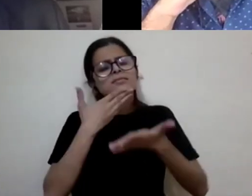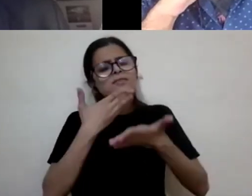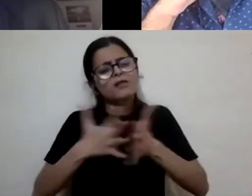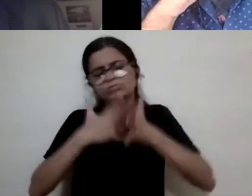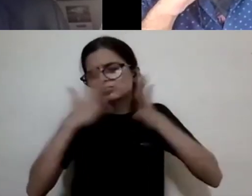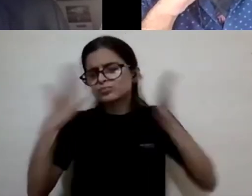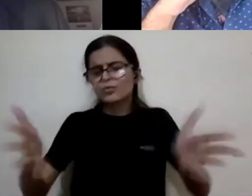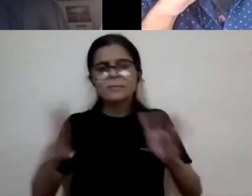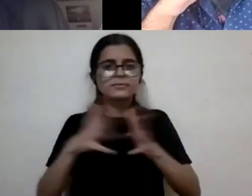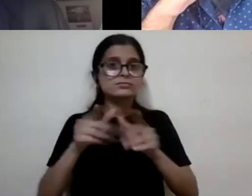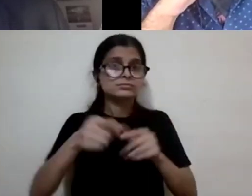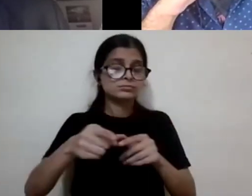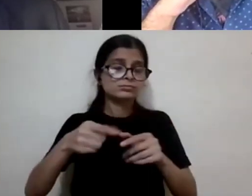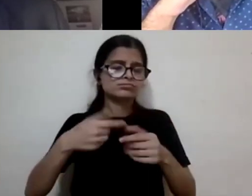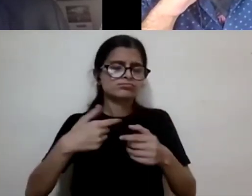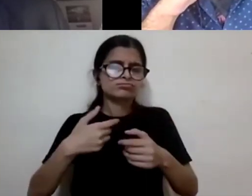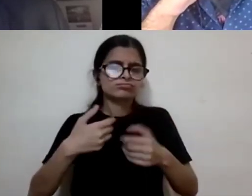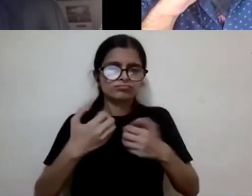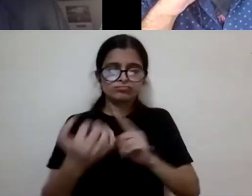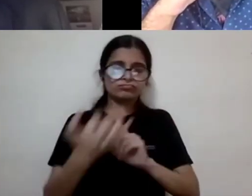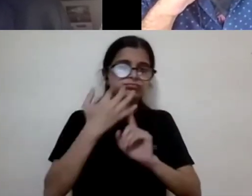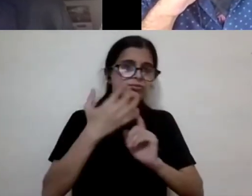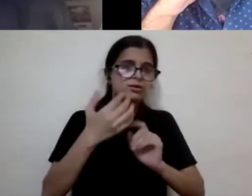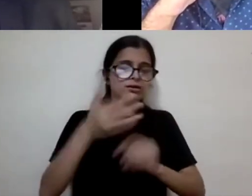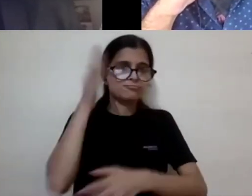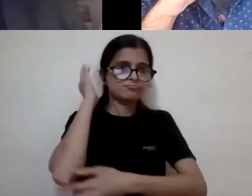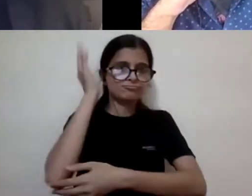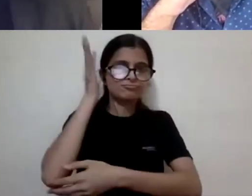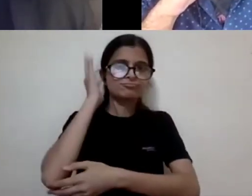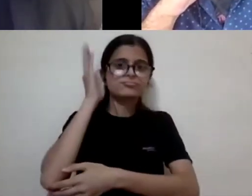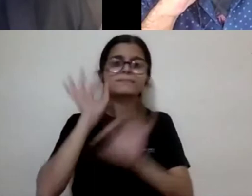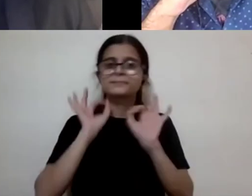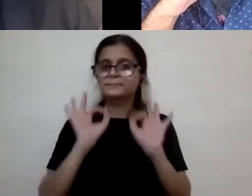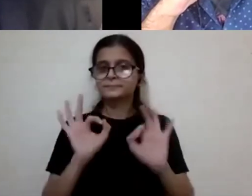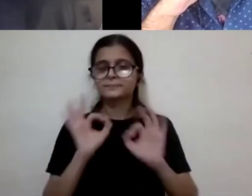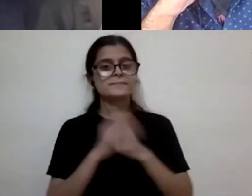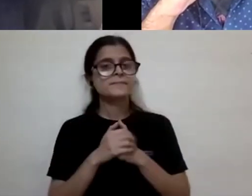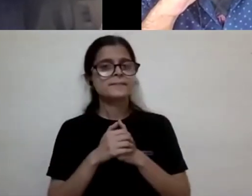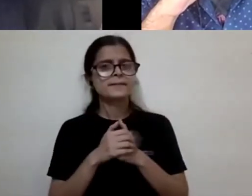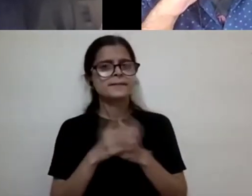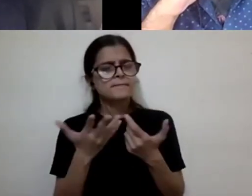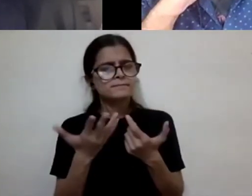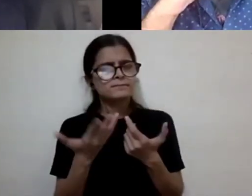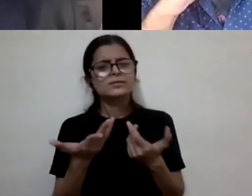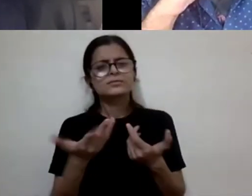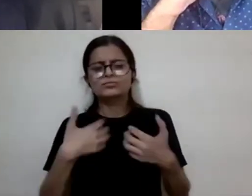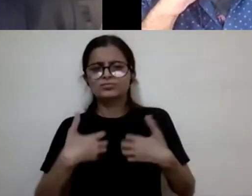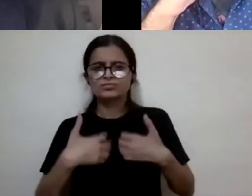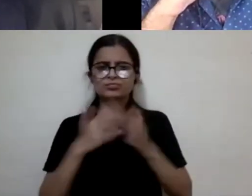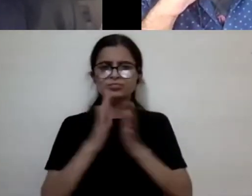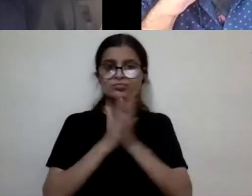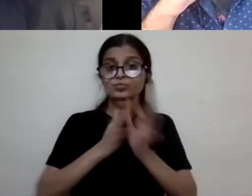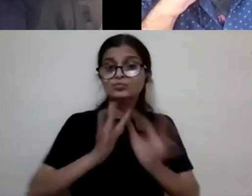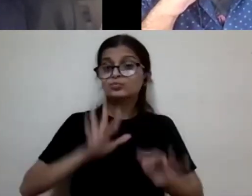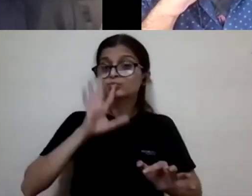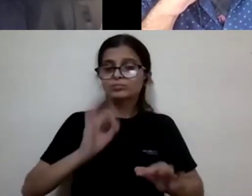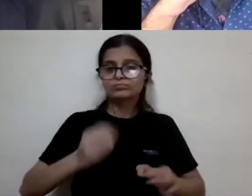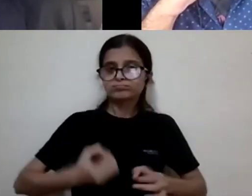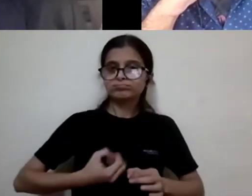a illuminating lecture. And what really fascinated me was your